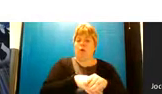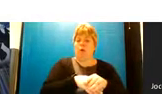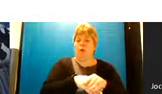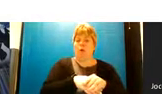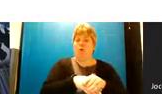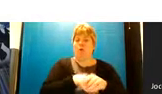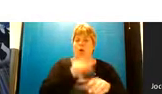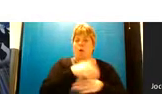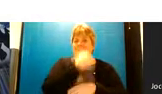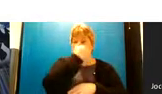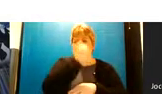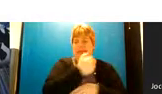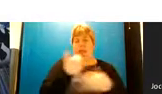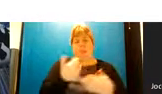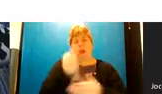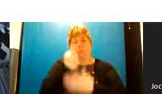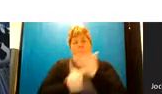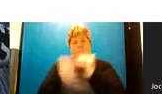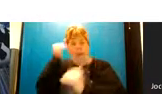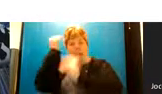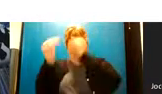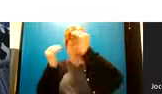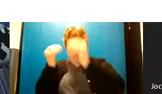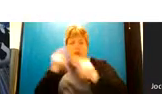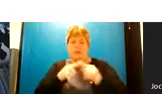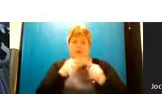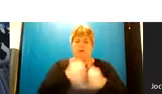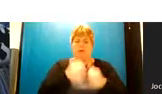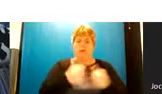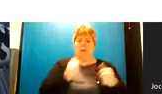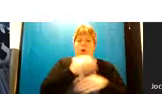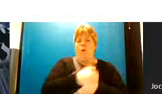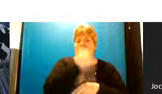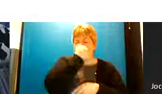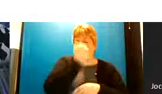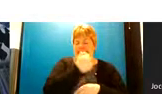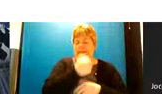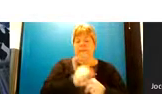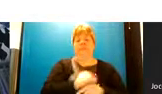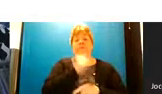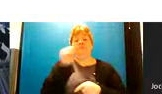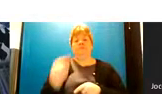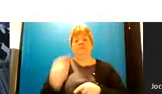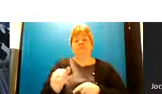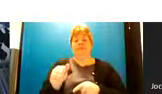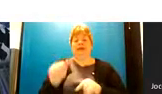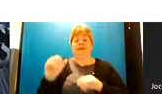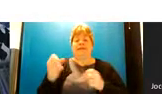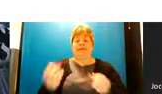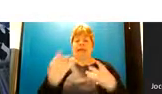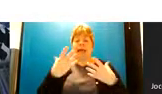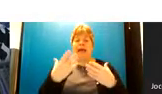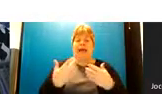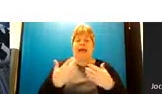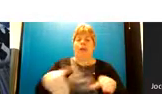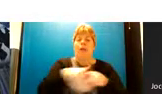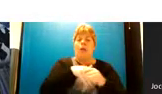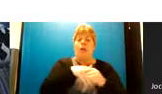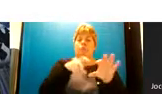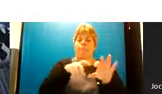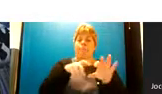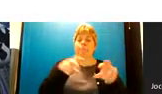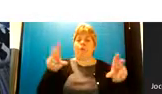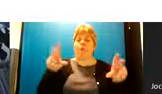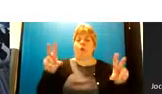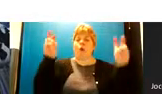it's just available to adults so the next slide i've just included some quotes just to help to bring it to life a little bit from some of the